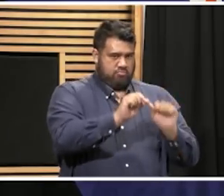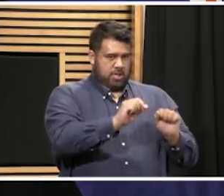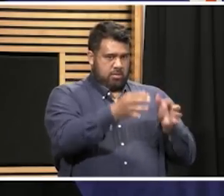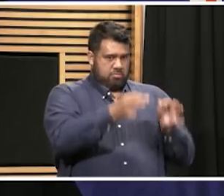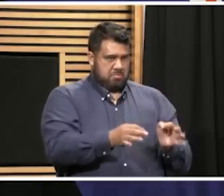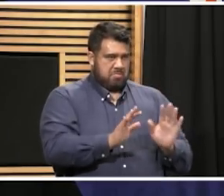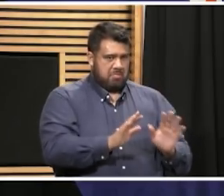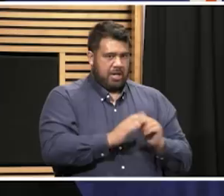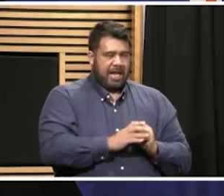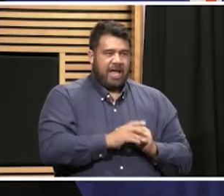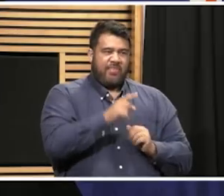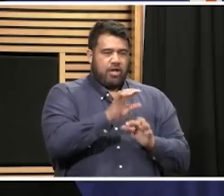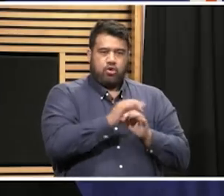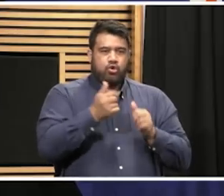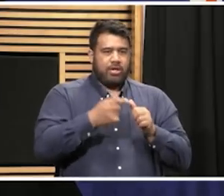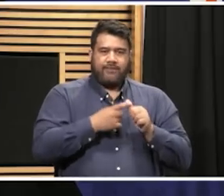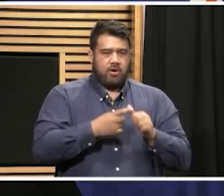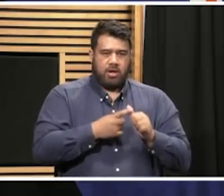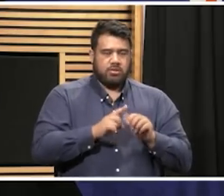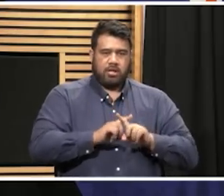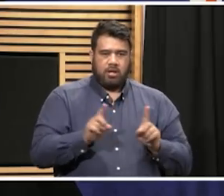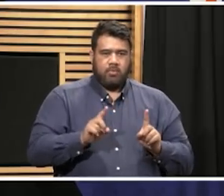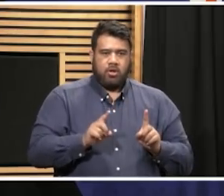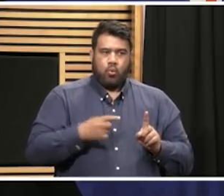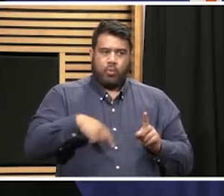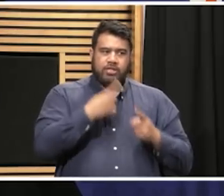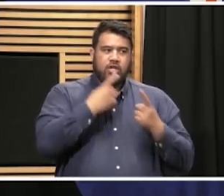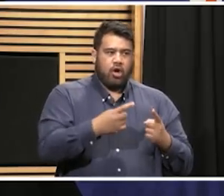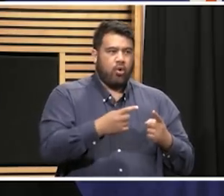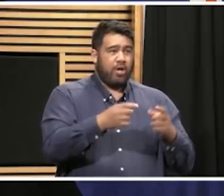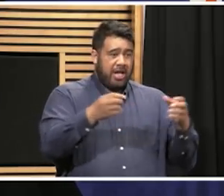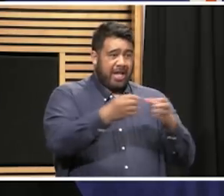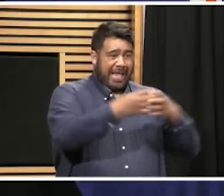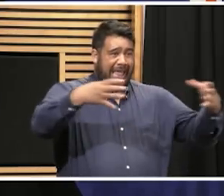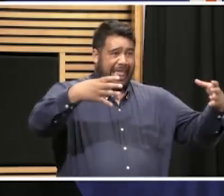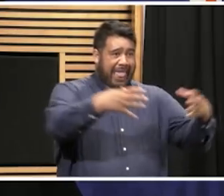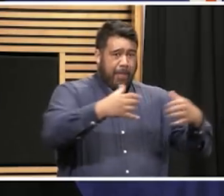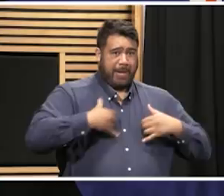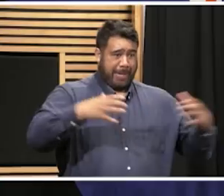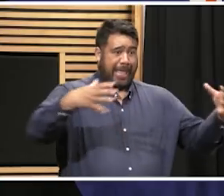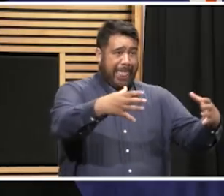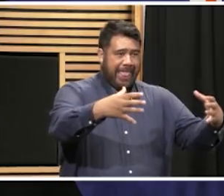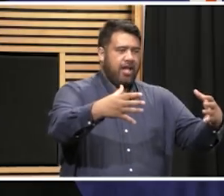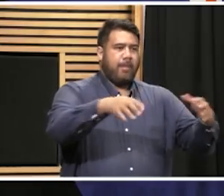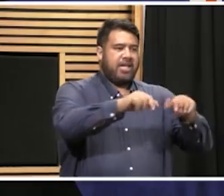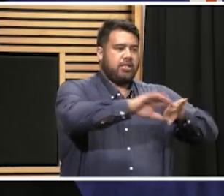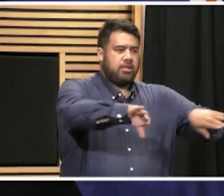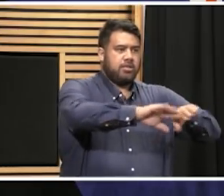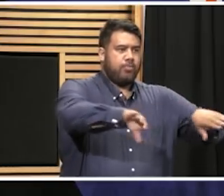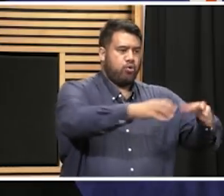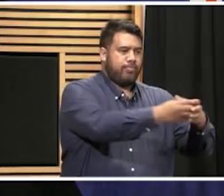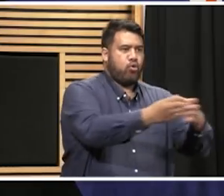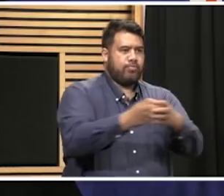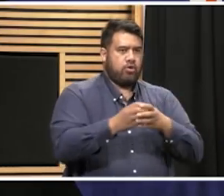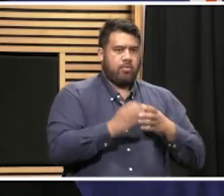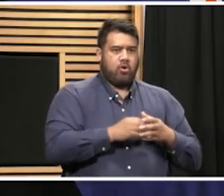That's very poor advice. I've been strongly advised to break into much smaller groups and under my definition, that's a mass gathering